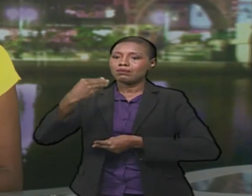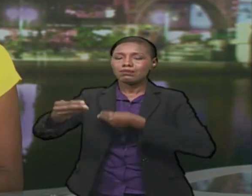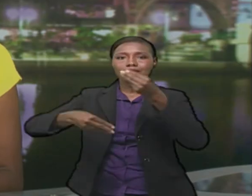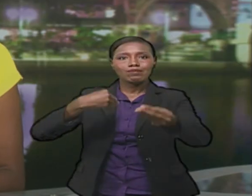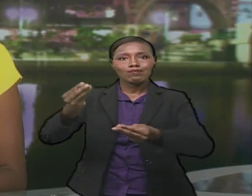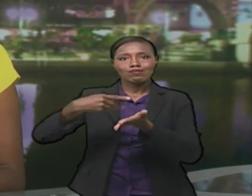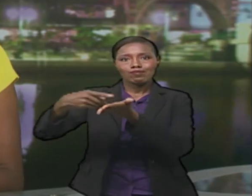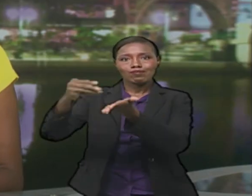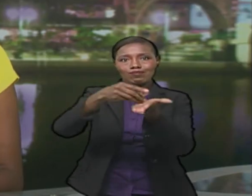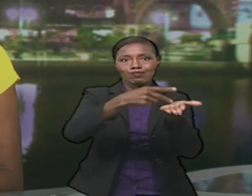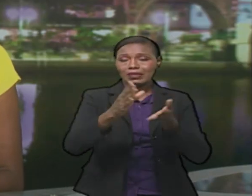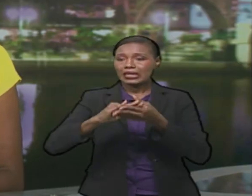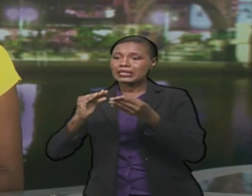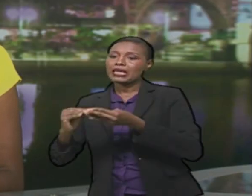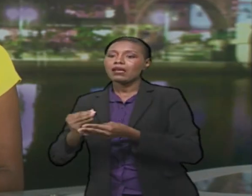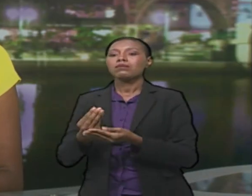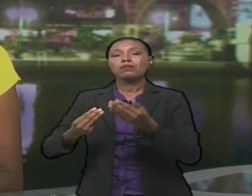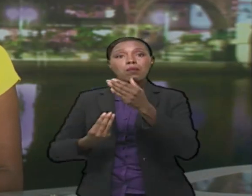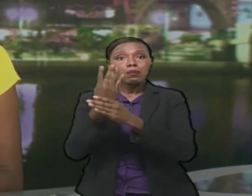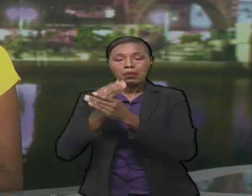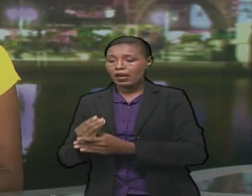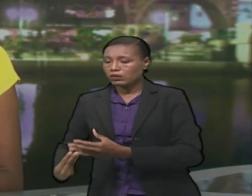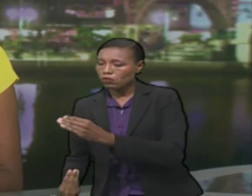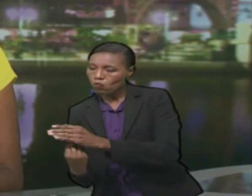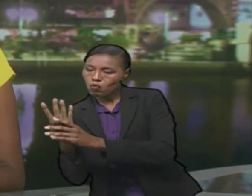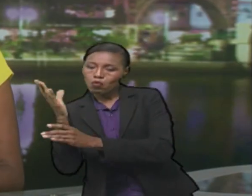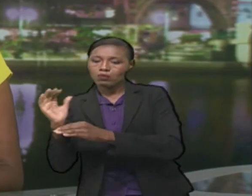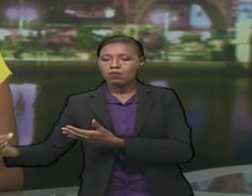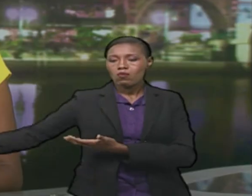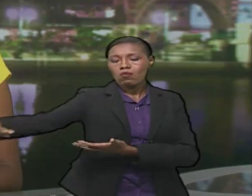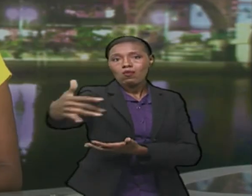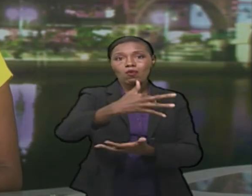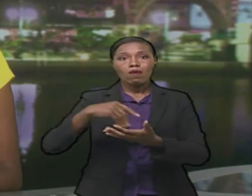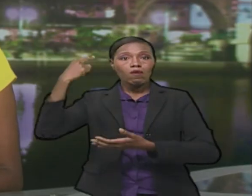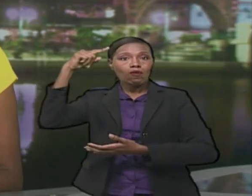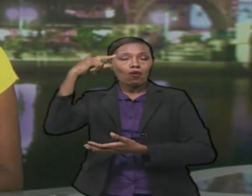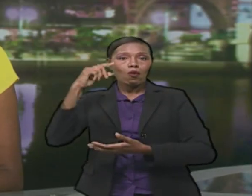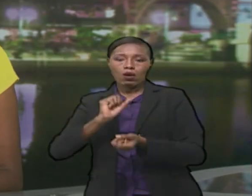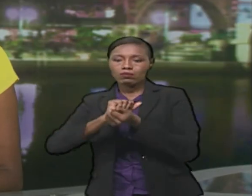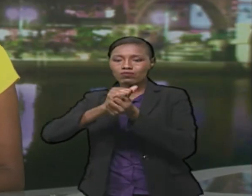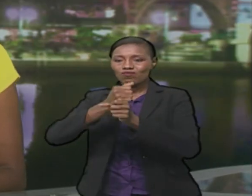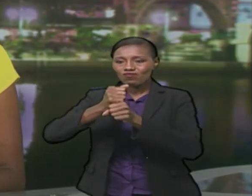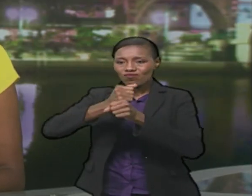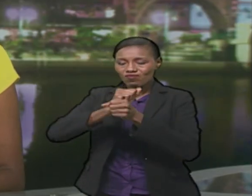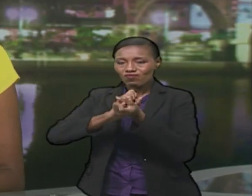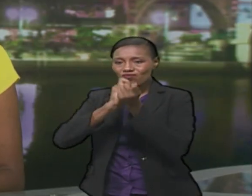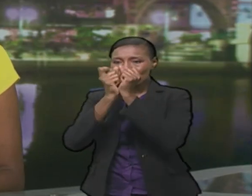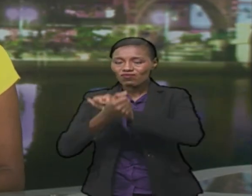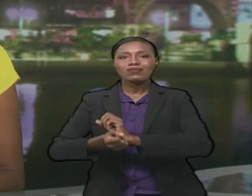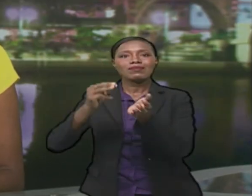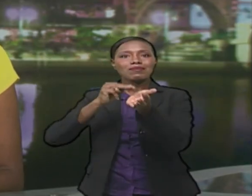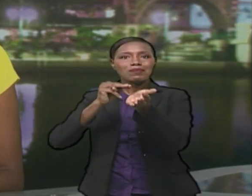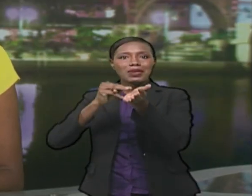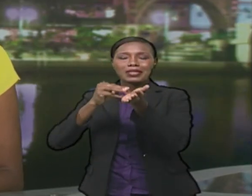grown, harvested and processed for the exclusive purpose of turning the vegetation into medicines that will be sold